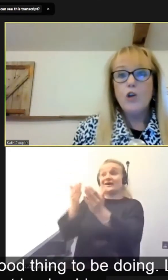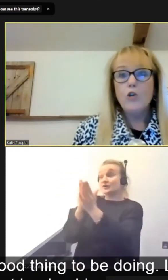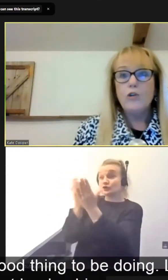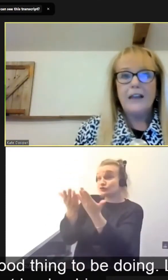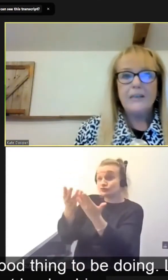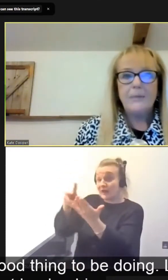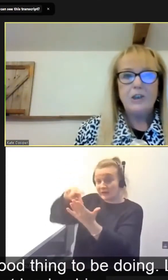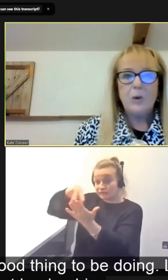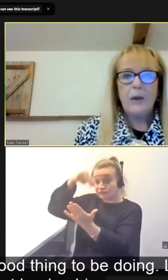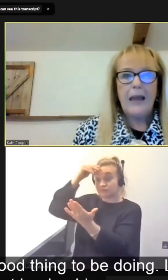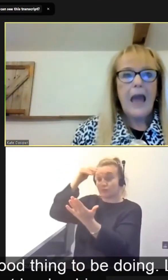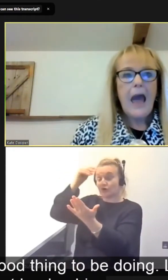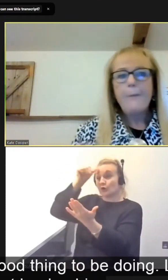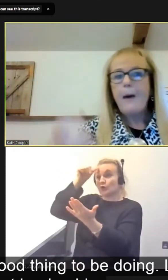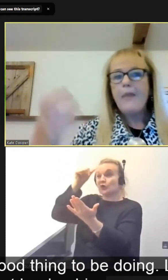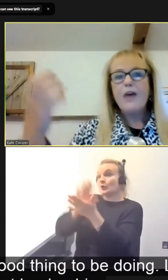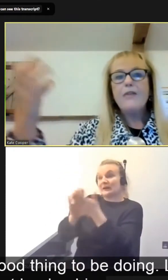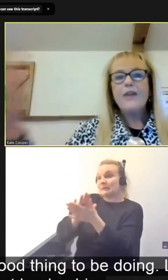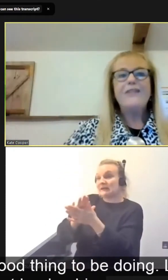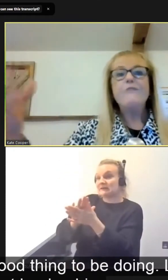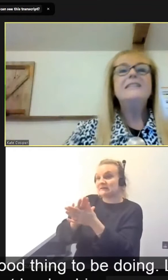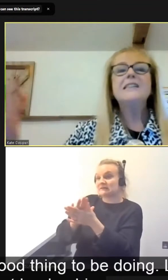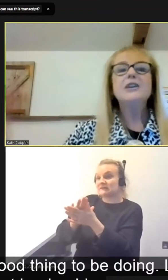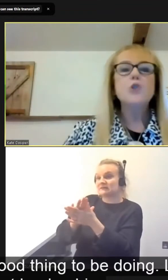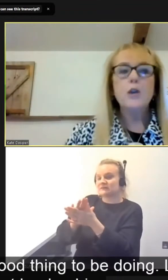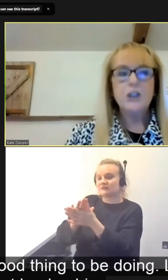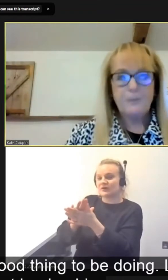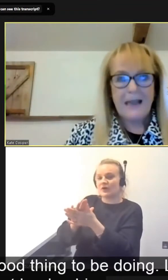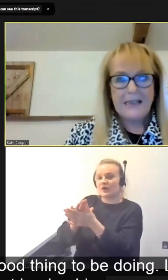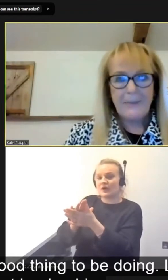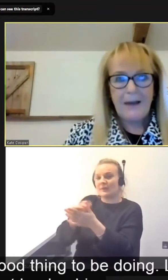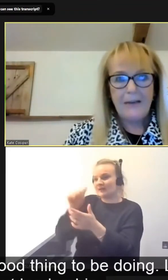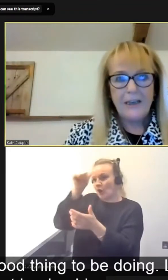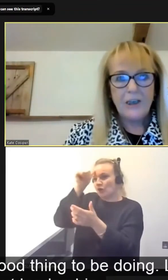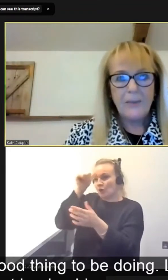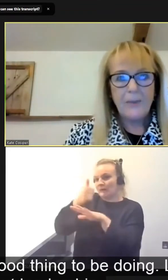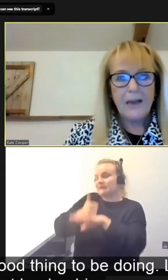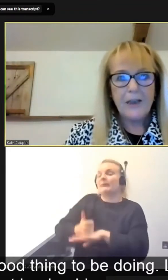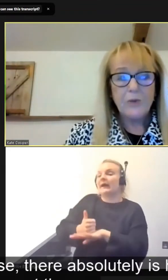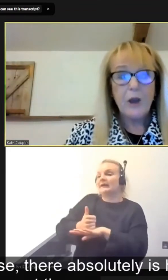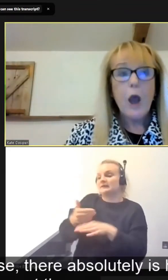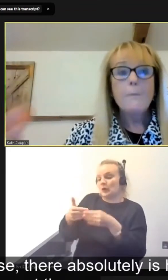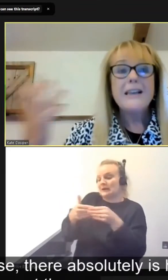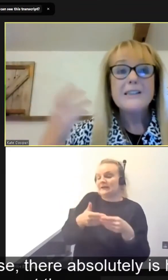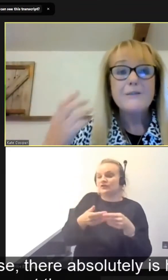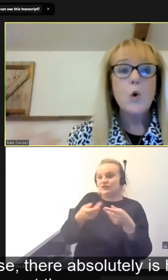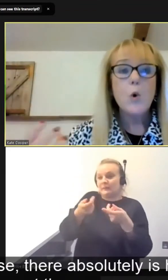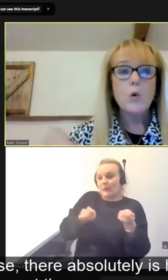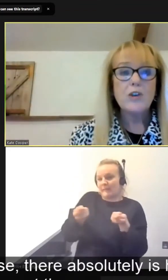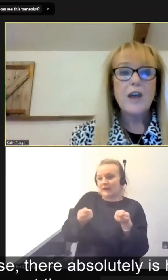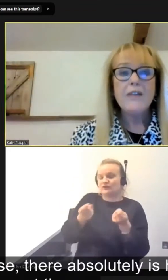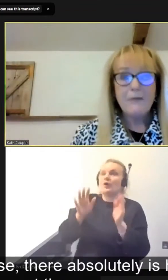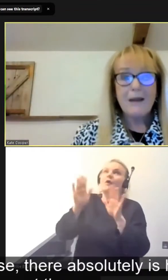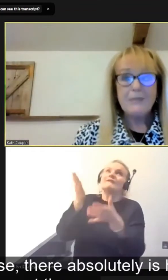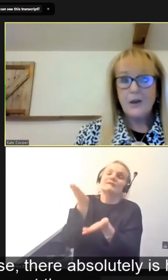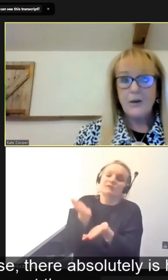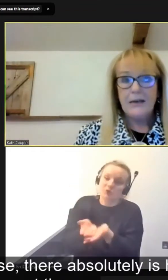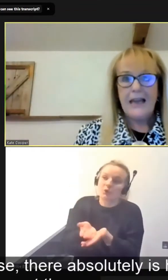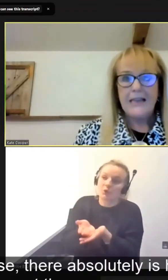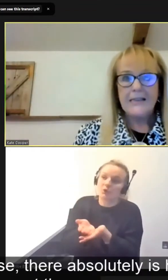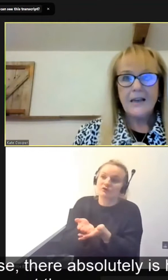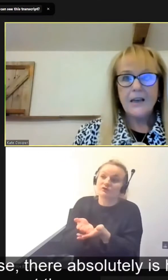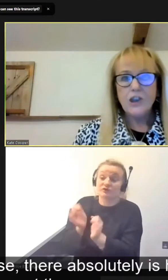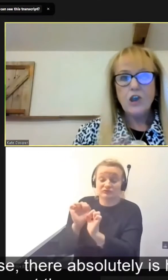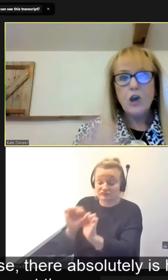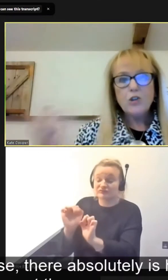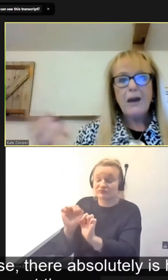not a good thing to be doing, that there isn't a knowledge base about leadership and management, because, of course, there absolutely